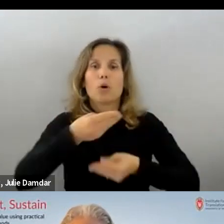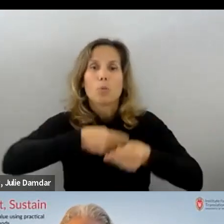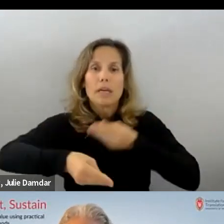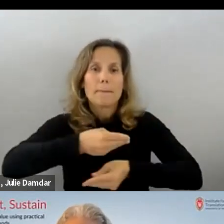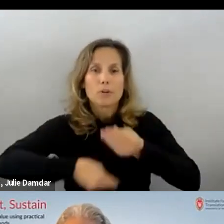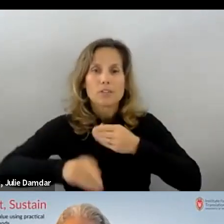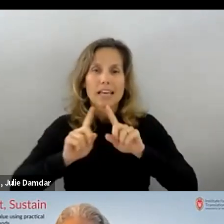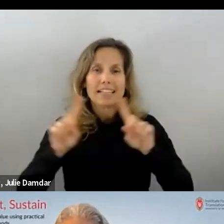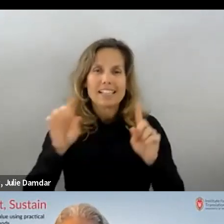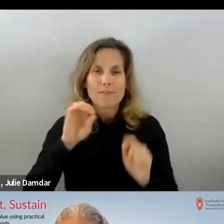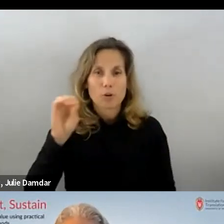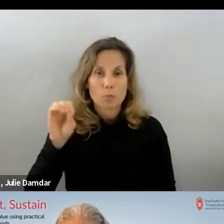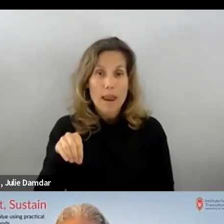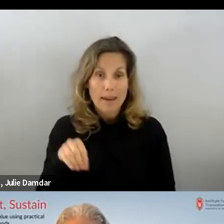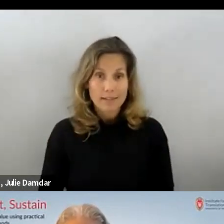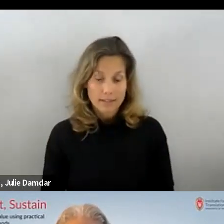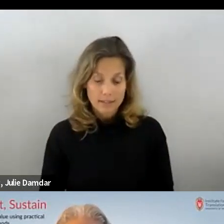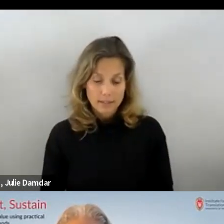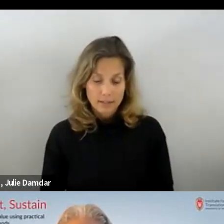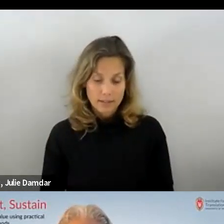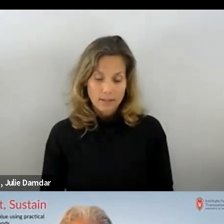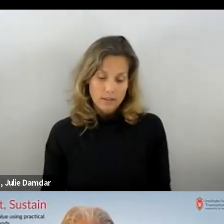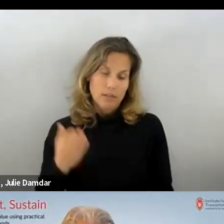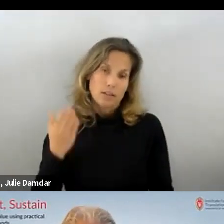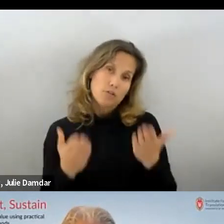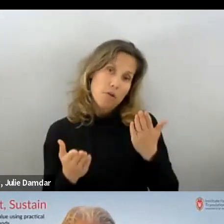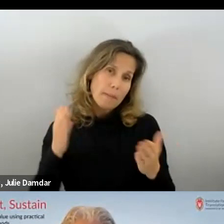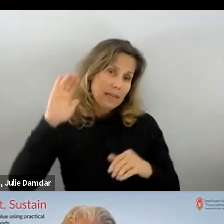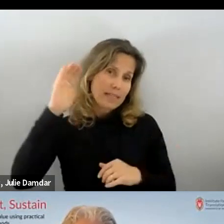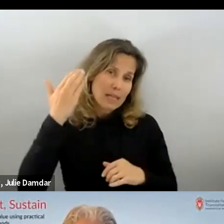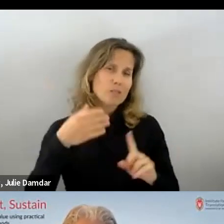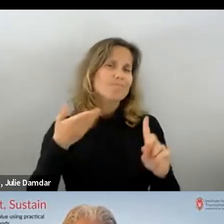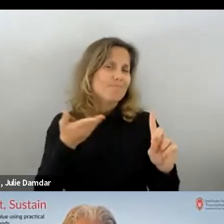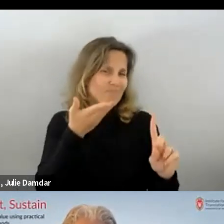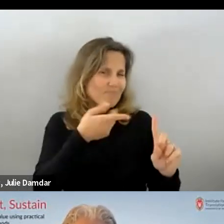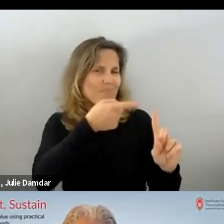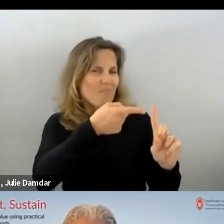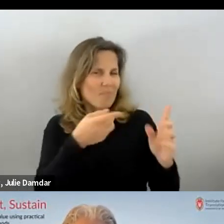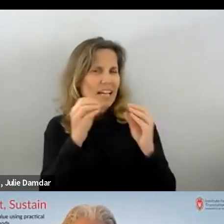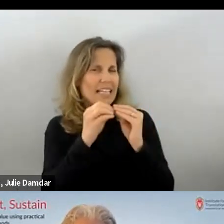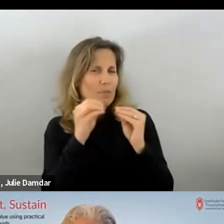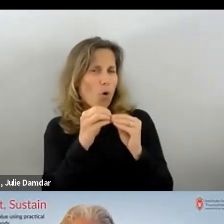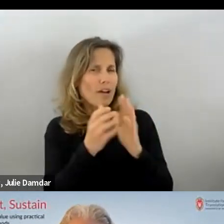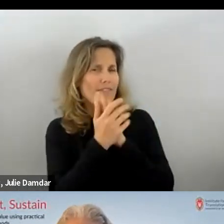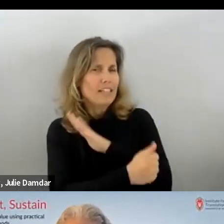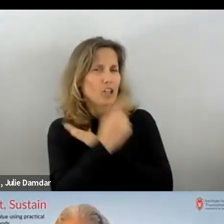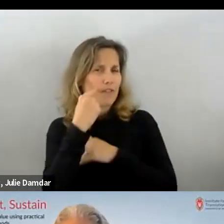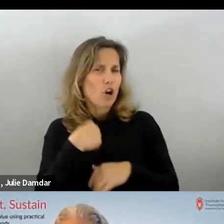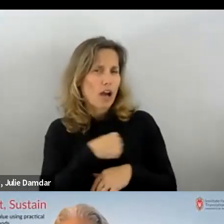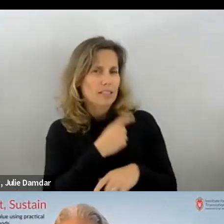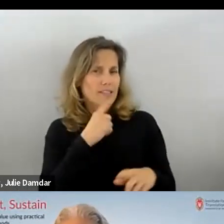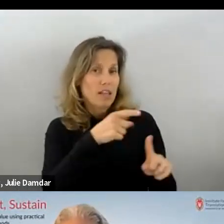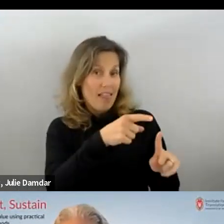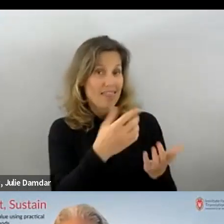And so although something might seem like, oh, it's more efficient for us to give it to this individual who makes less